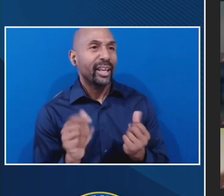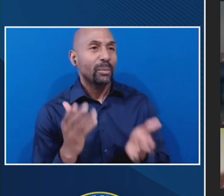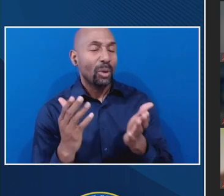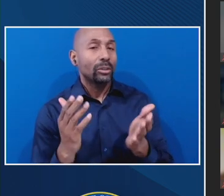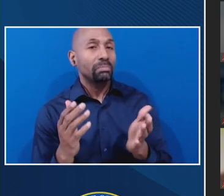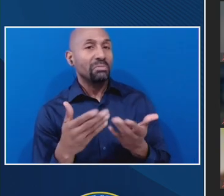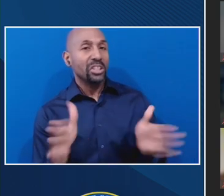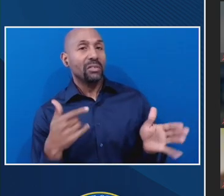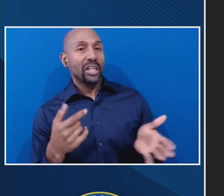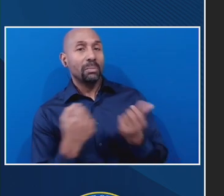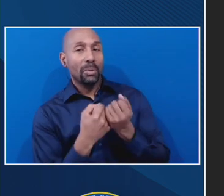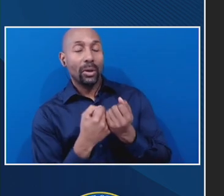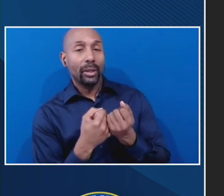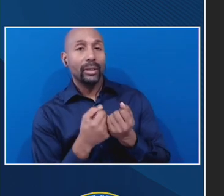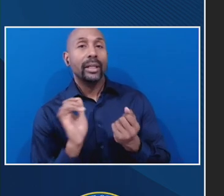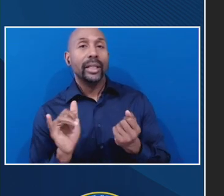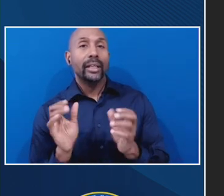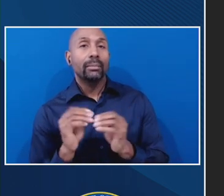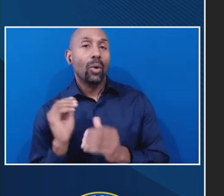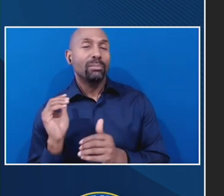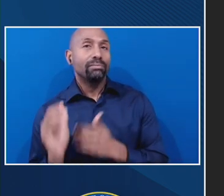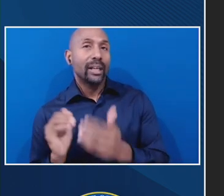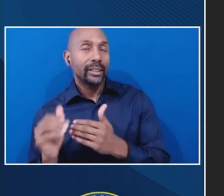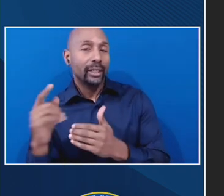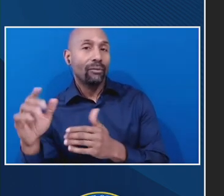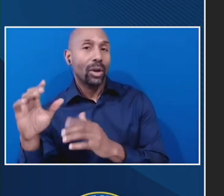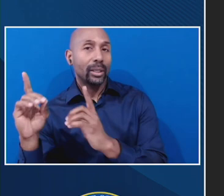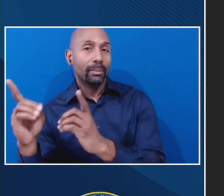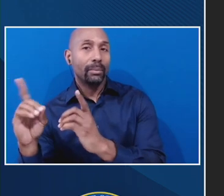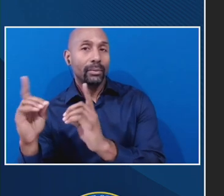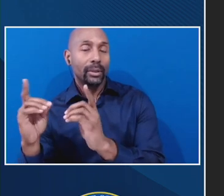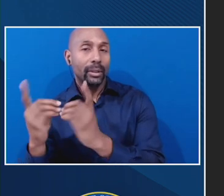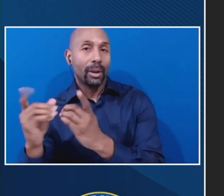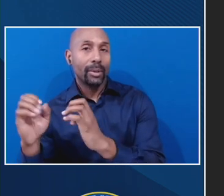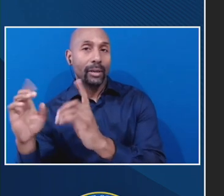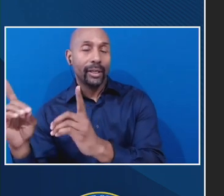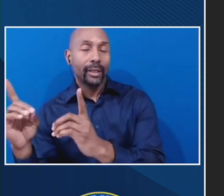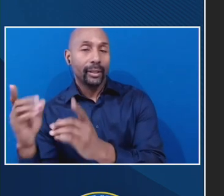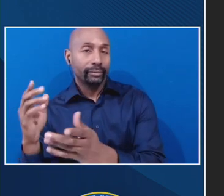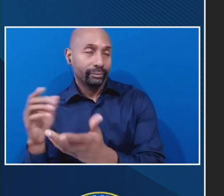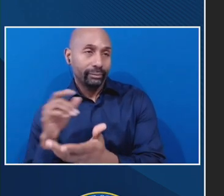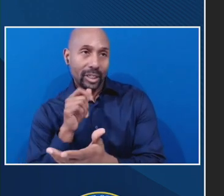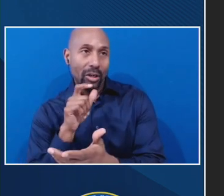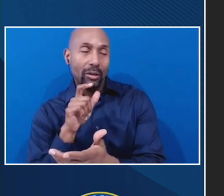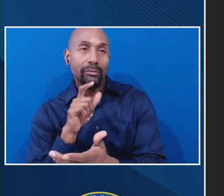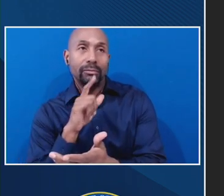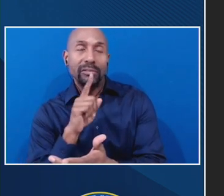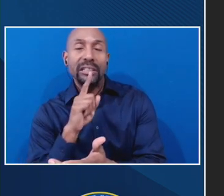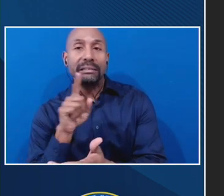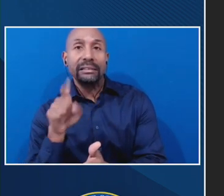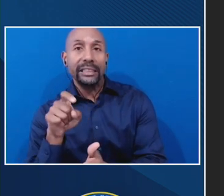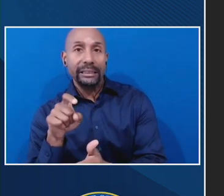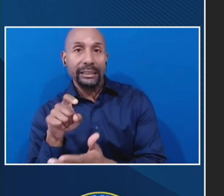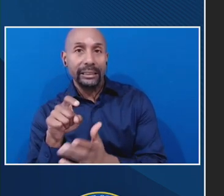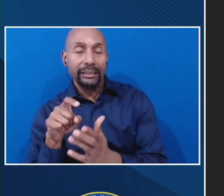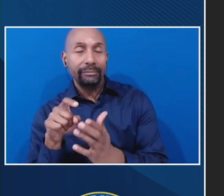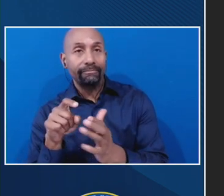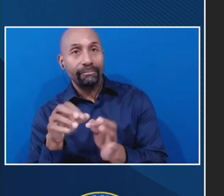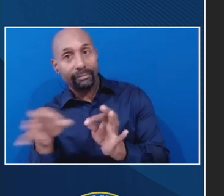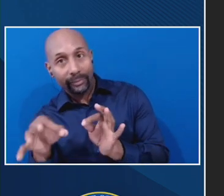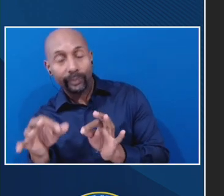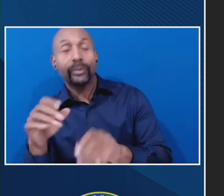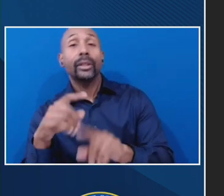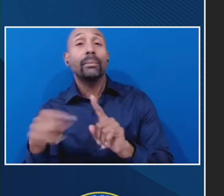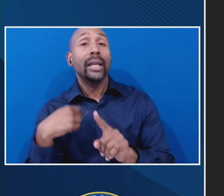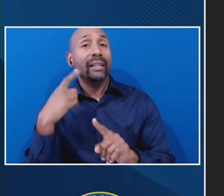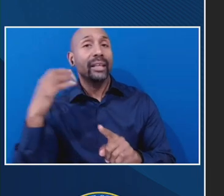more procedural for the department and not, doesn't need a sort of right text for it, but, um, I think it would be most beneficial for students. If it's just clear from the